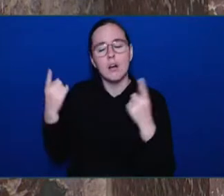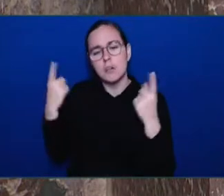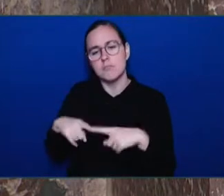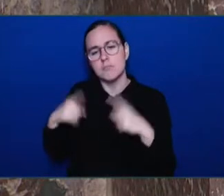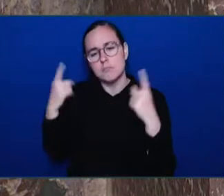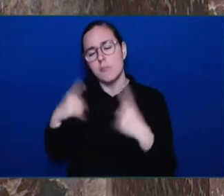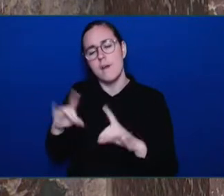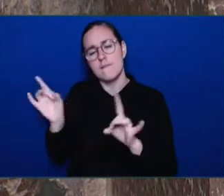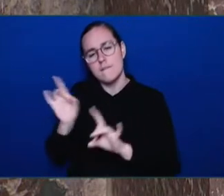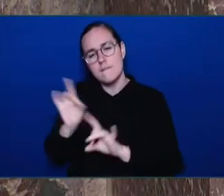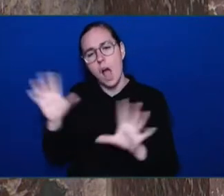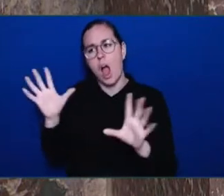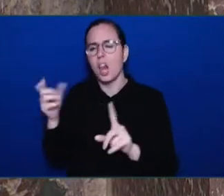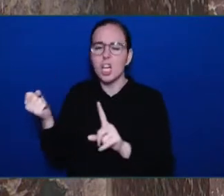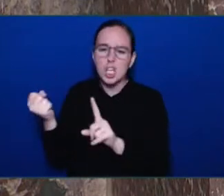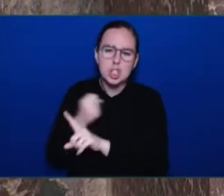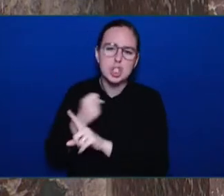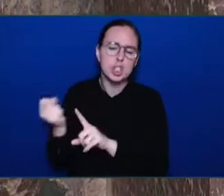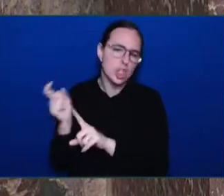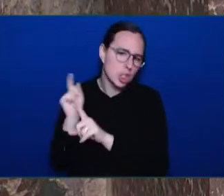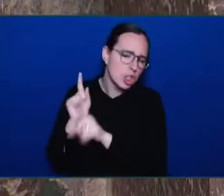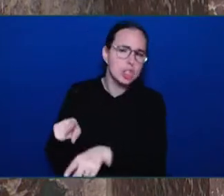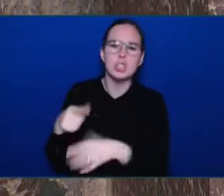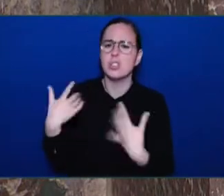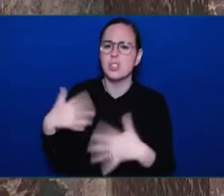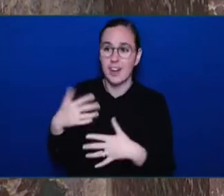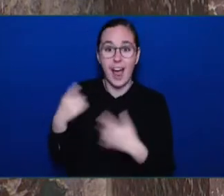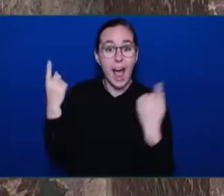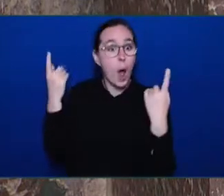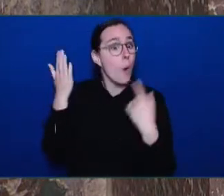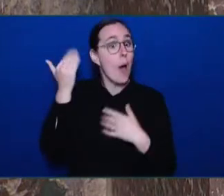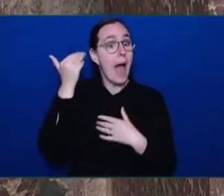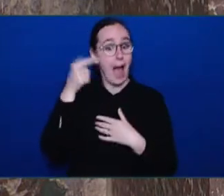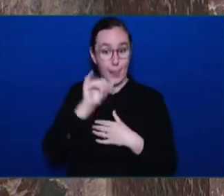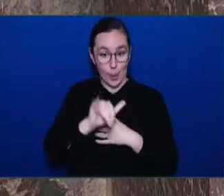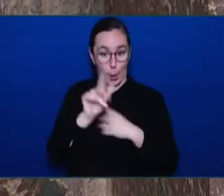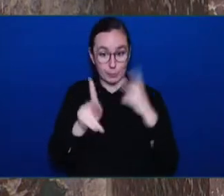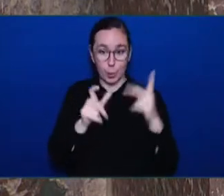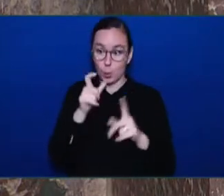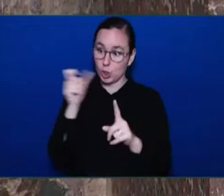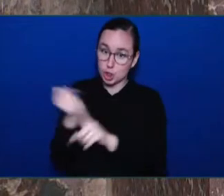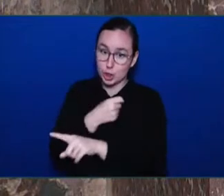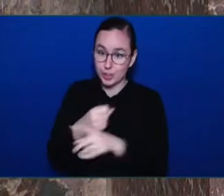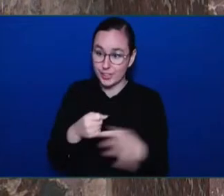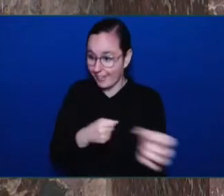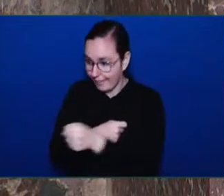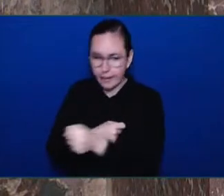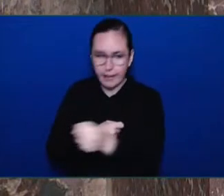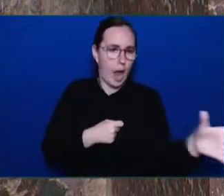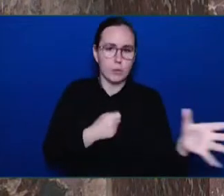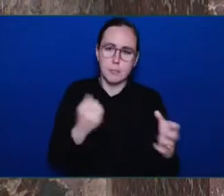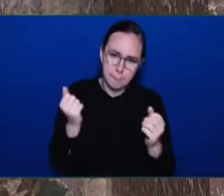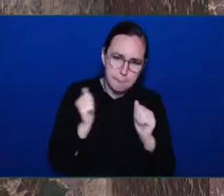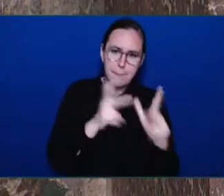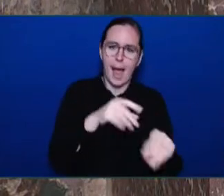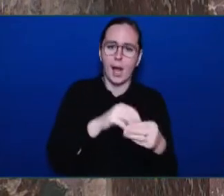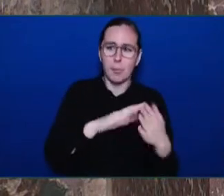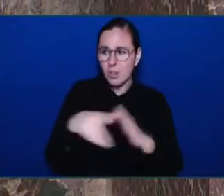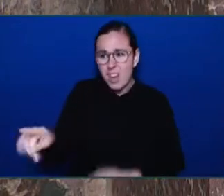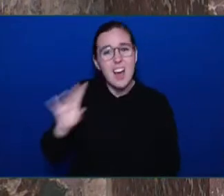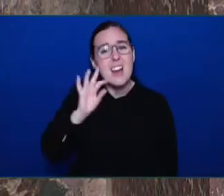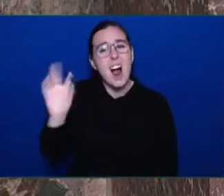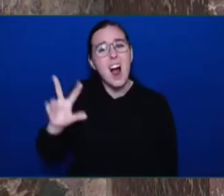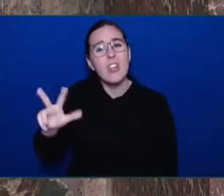latest victim is a 93-year-old man who has lived in Chinatown for 30 years and now lies in the hospital